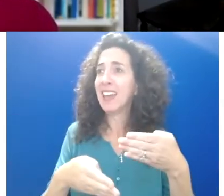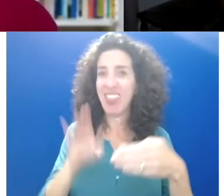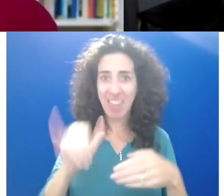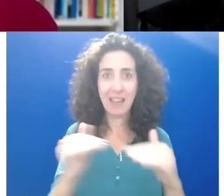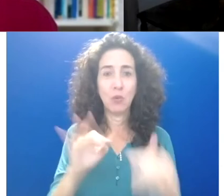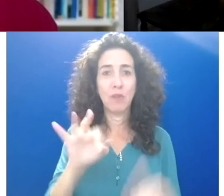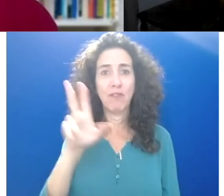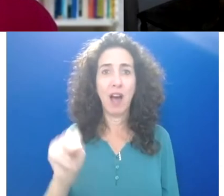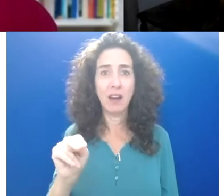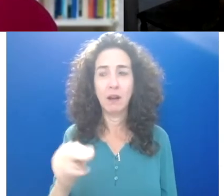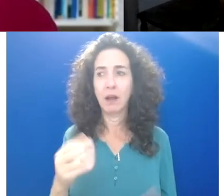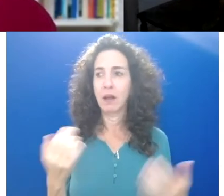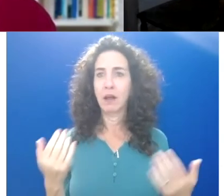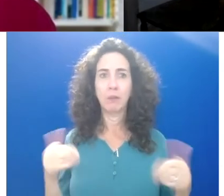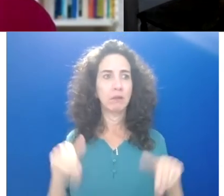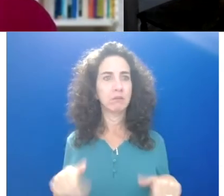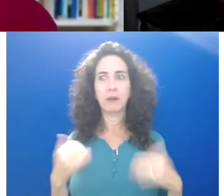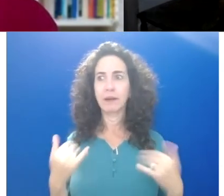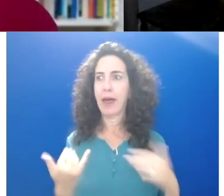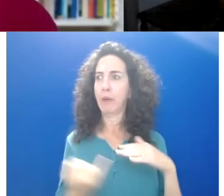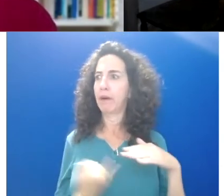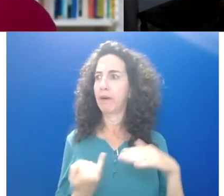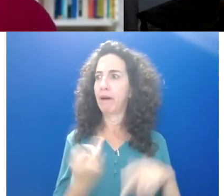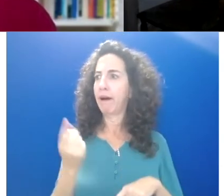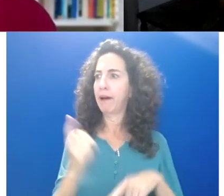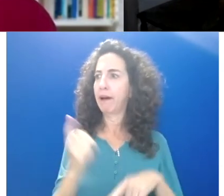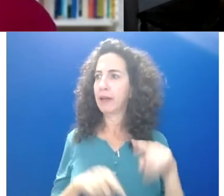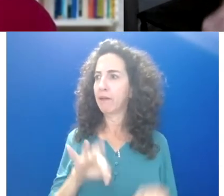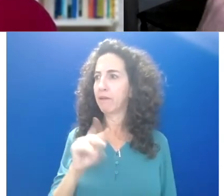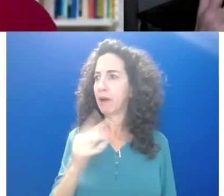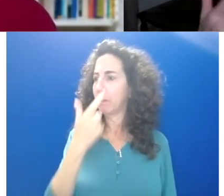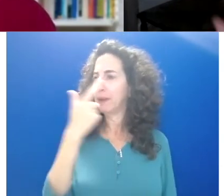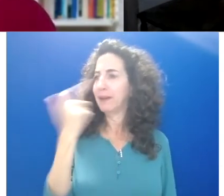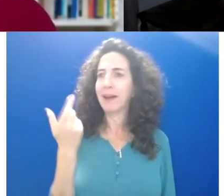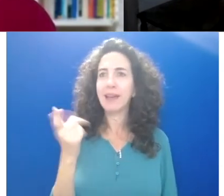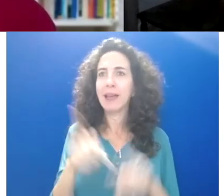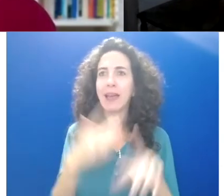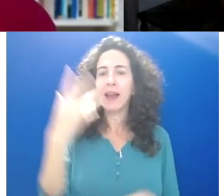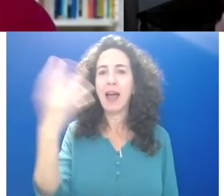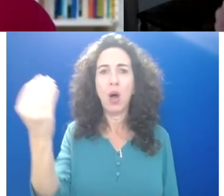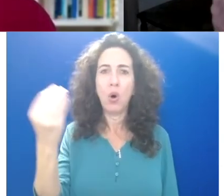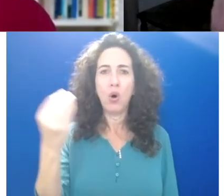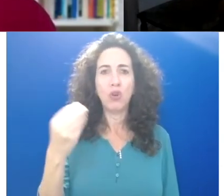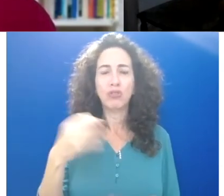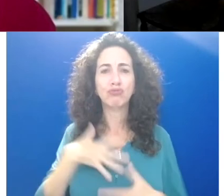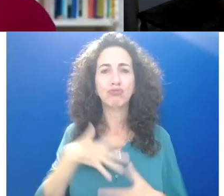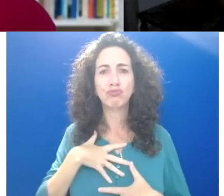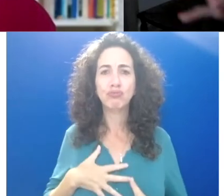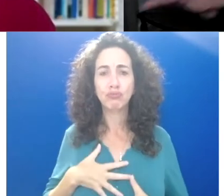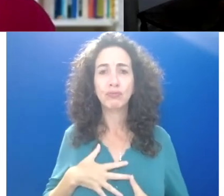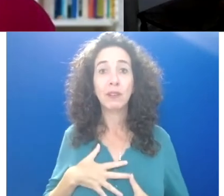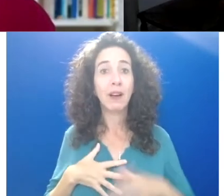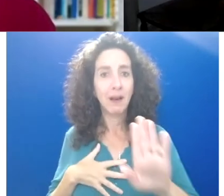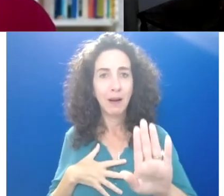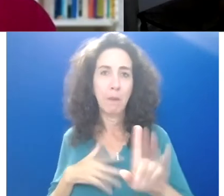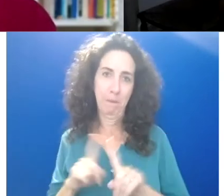I can't have fun. And that can be very demoralizing. And it is disappointing, but I would say that one thing I've noticed is that if you start to scan